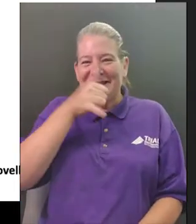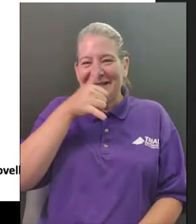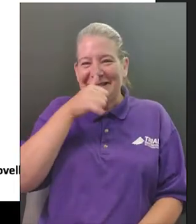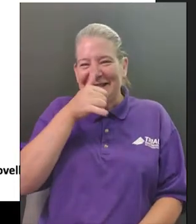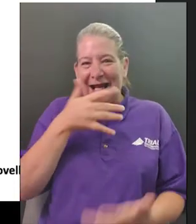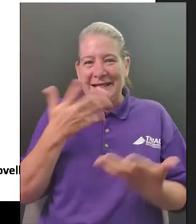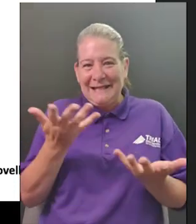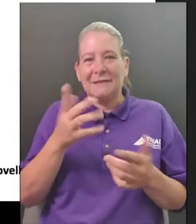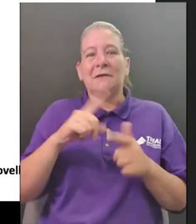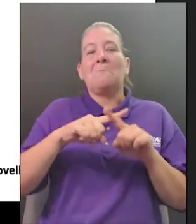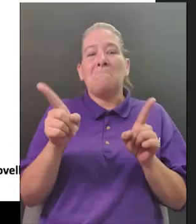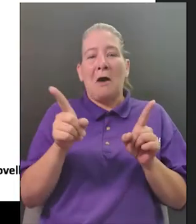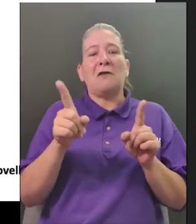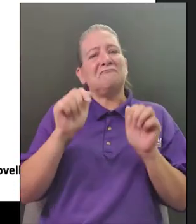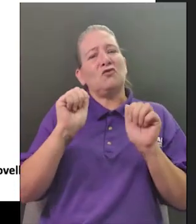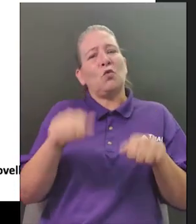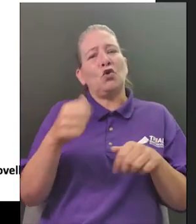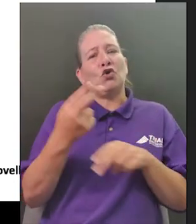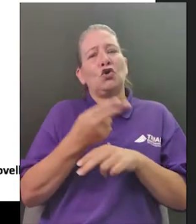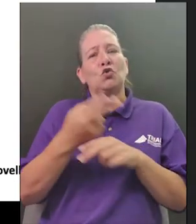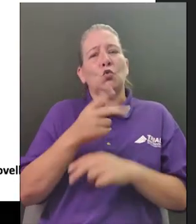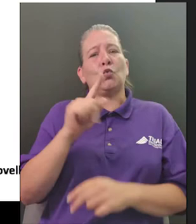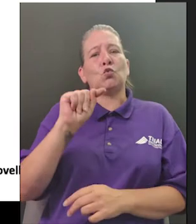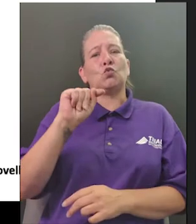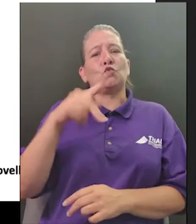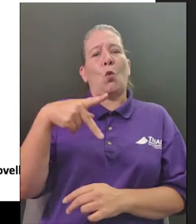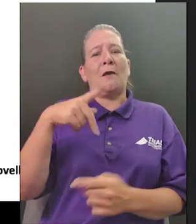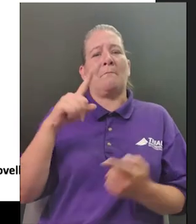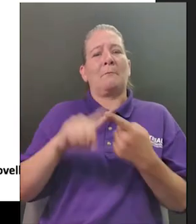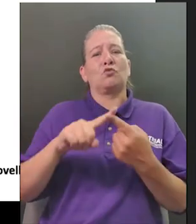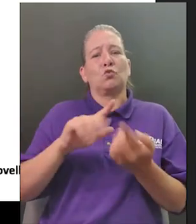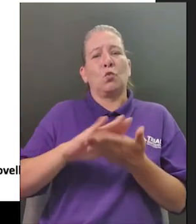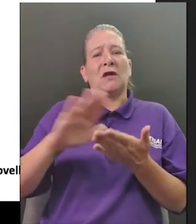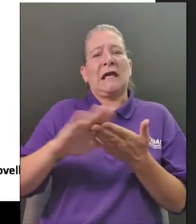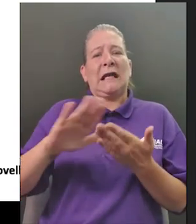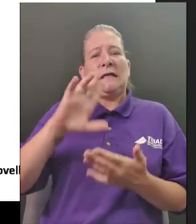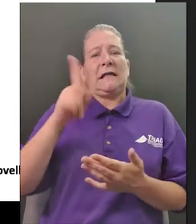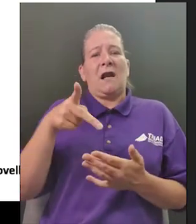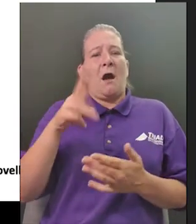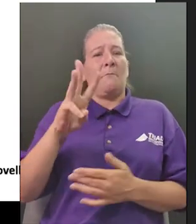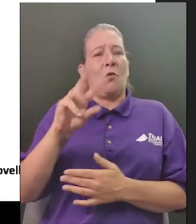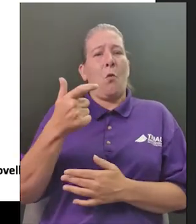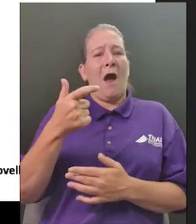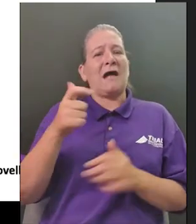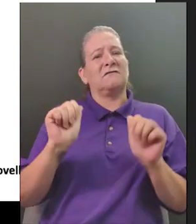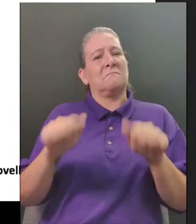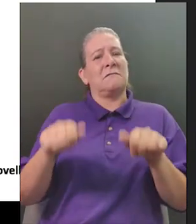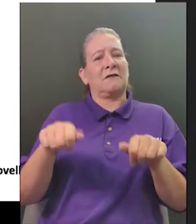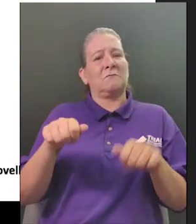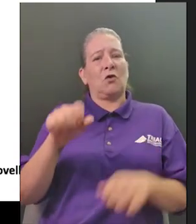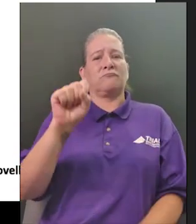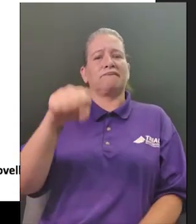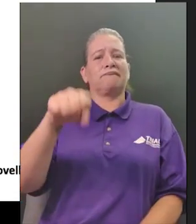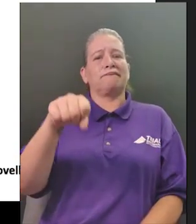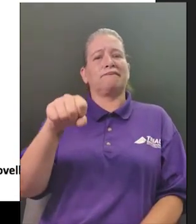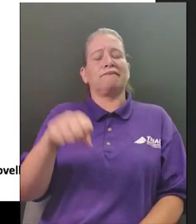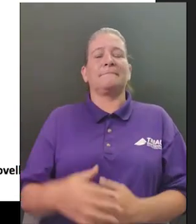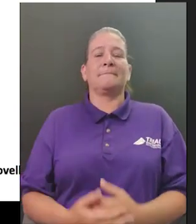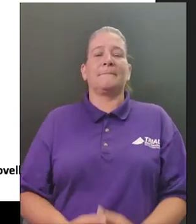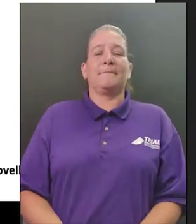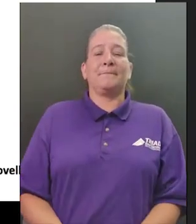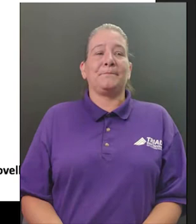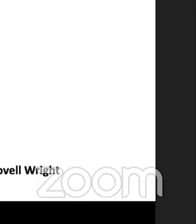cotton ball and i'll give you just a second while i'm doing that this is what i found i found a q-tip